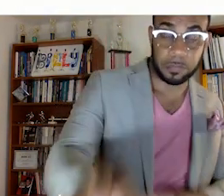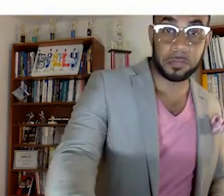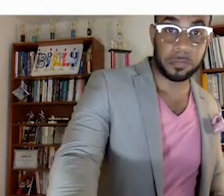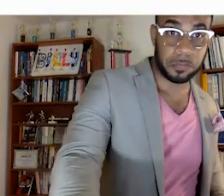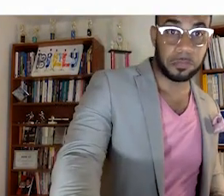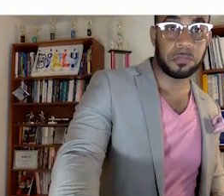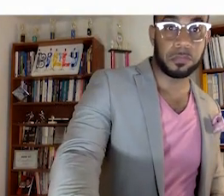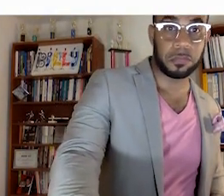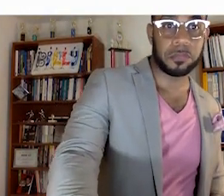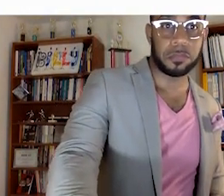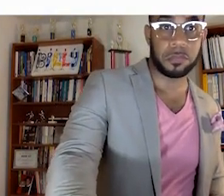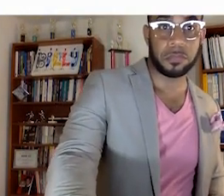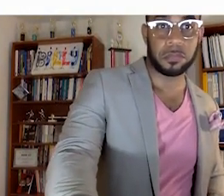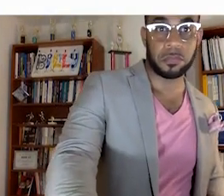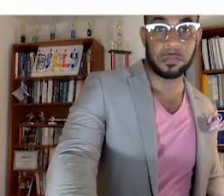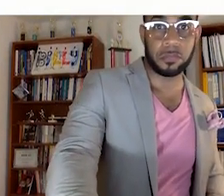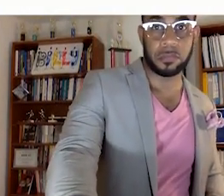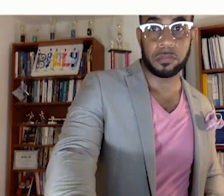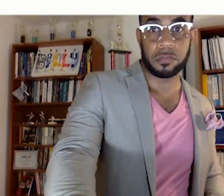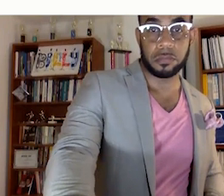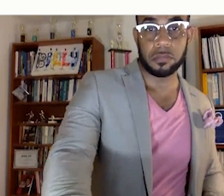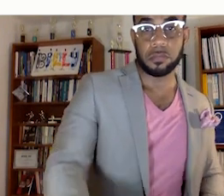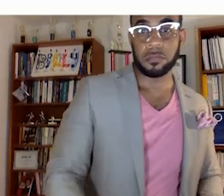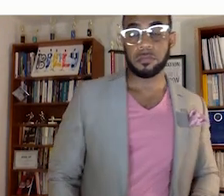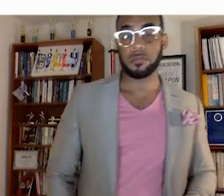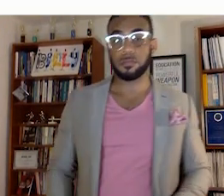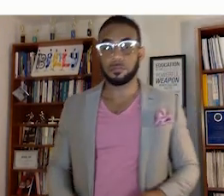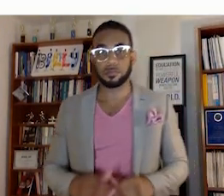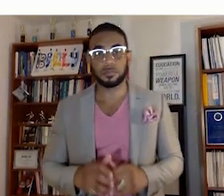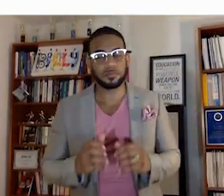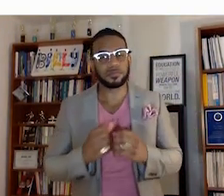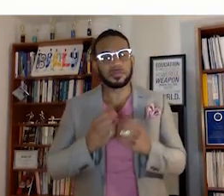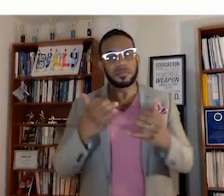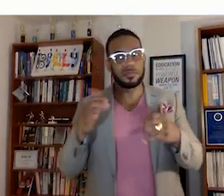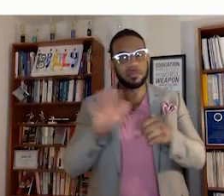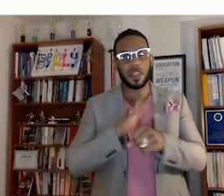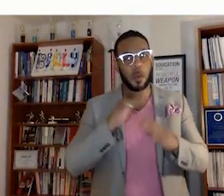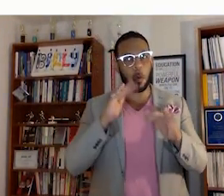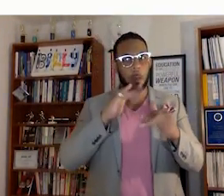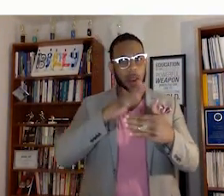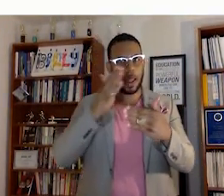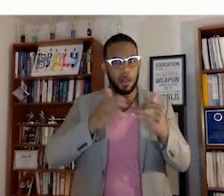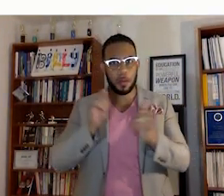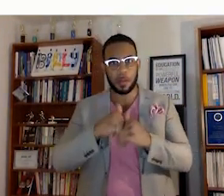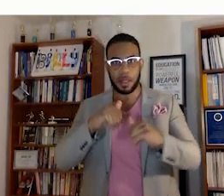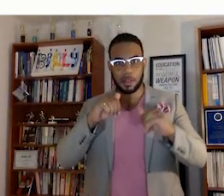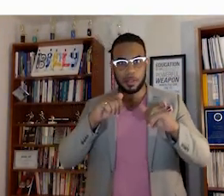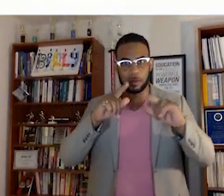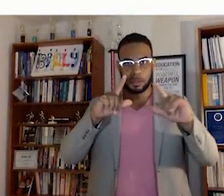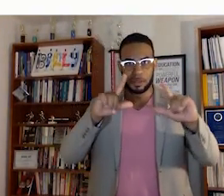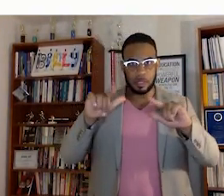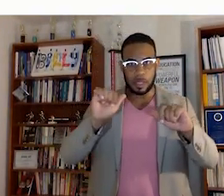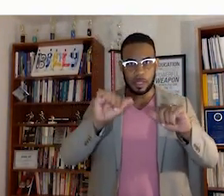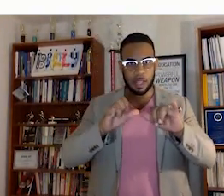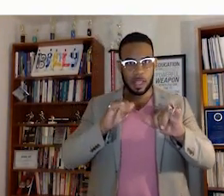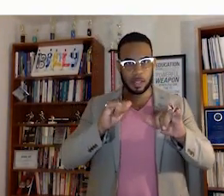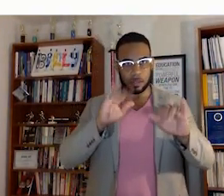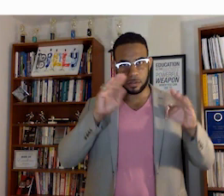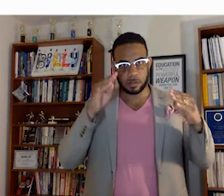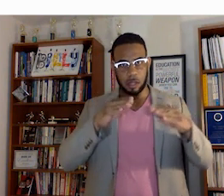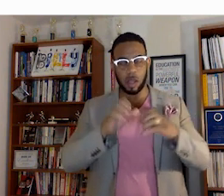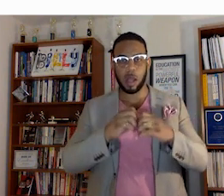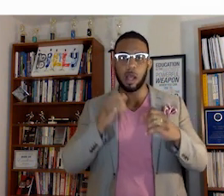is a bunch to cover. And I'm hoping that the outcome with my lens as an engineer, I could shed light